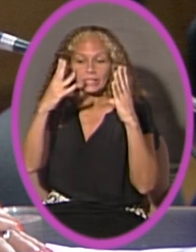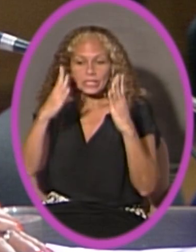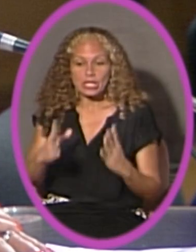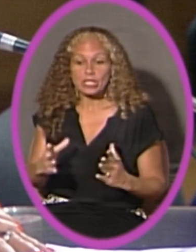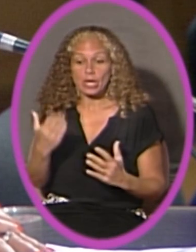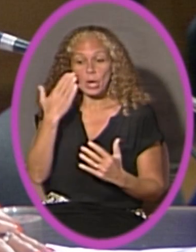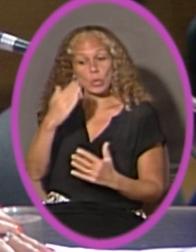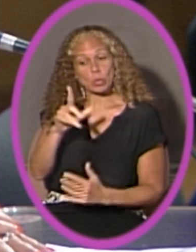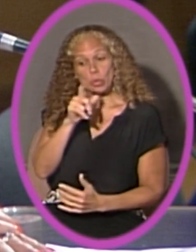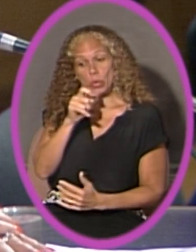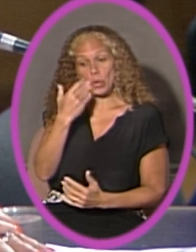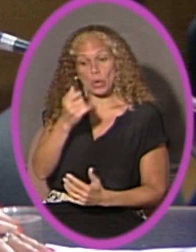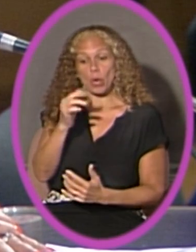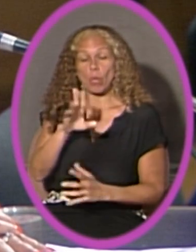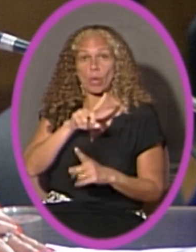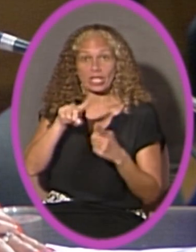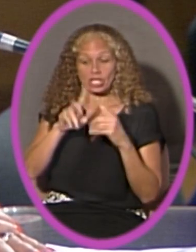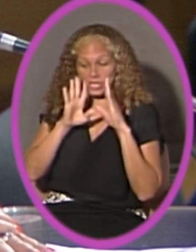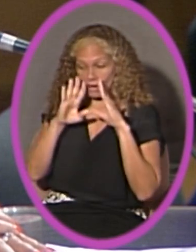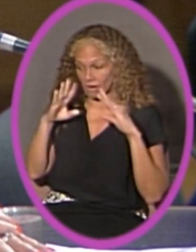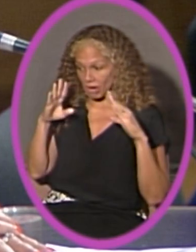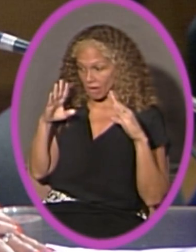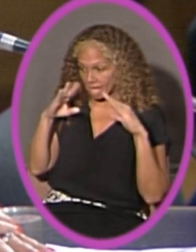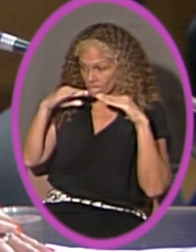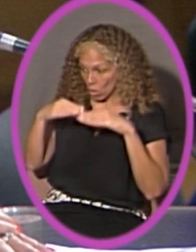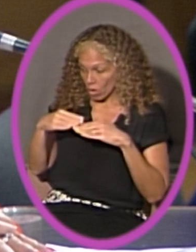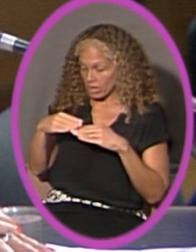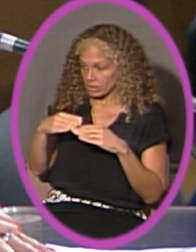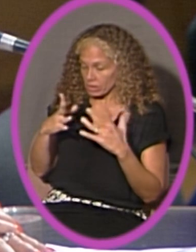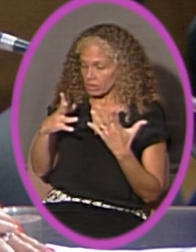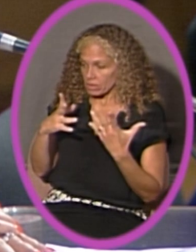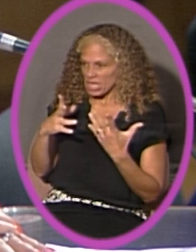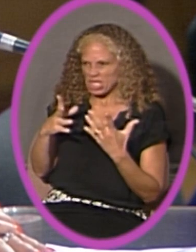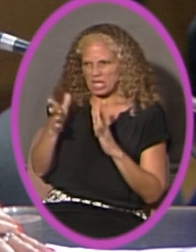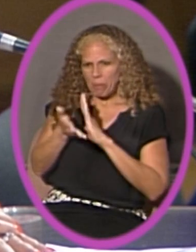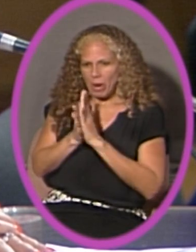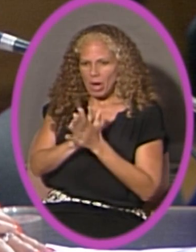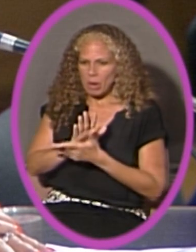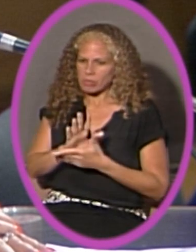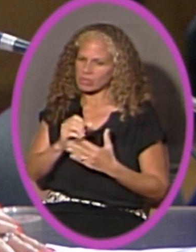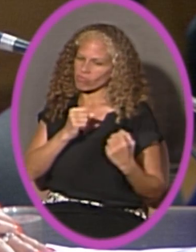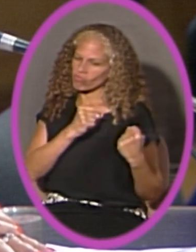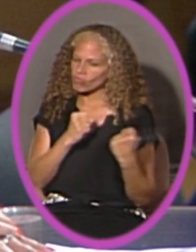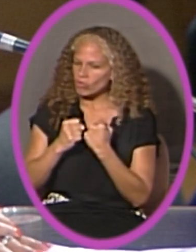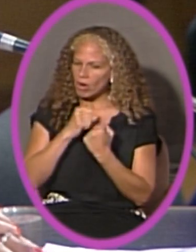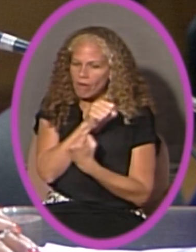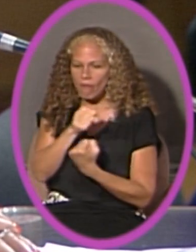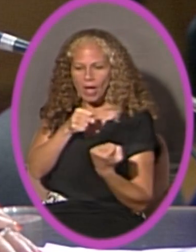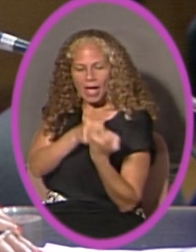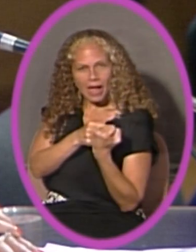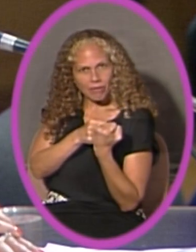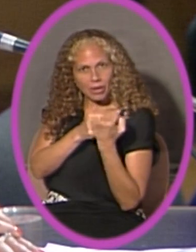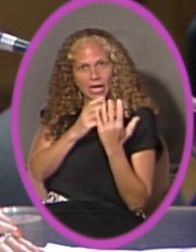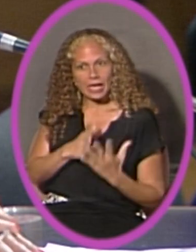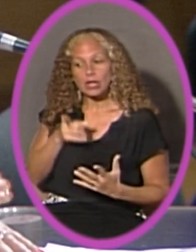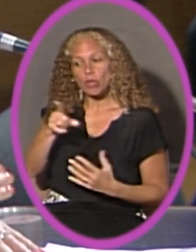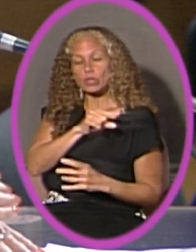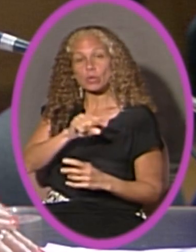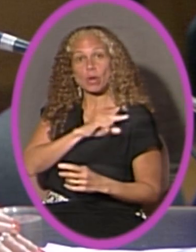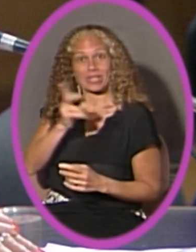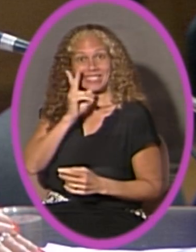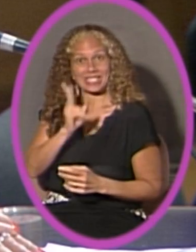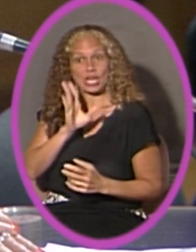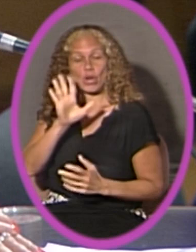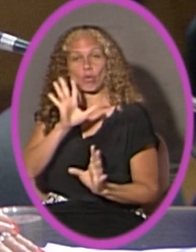those who don't know her, when she dedicates herself to a cause, she becomes a fierce advocate. These qualities were seen in her